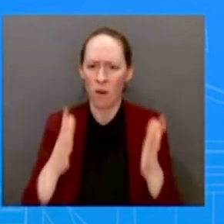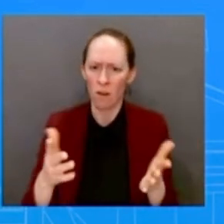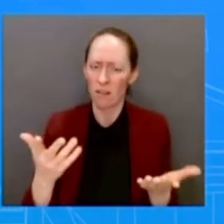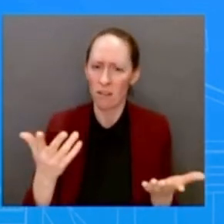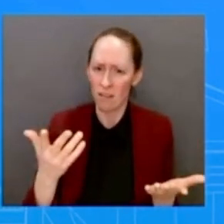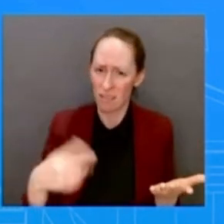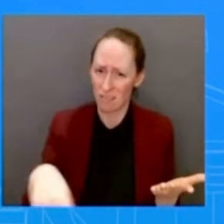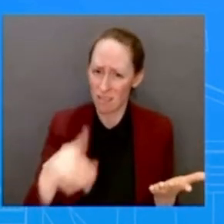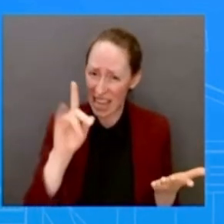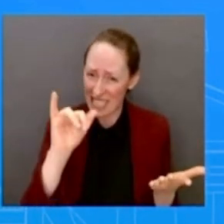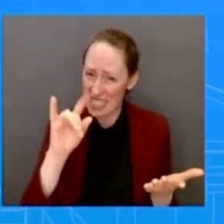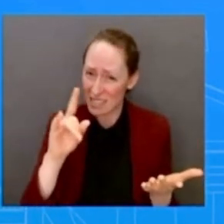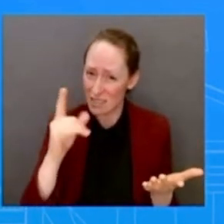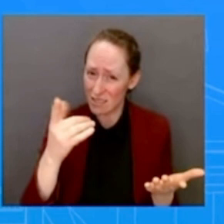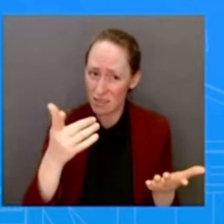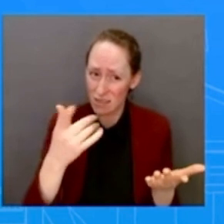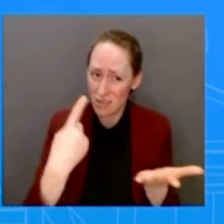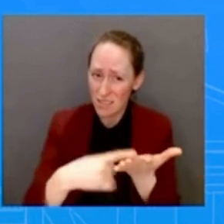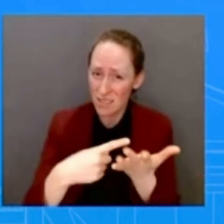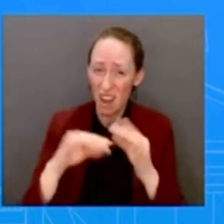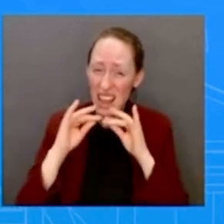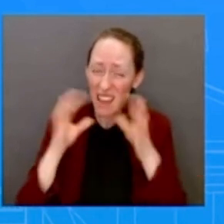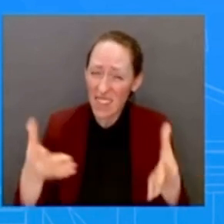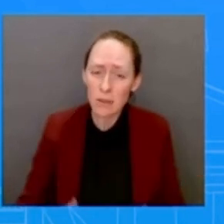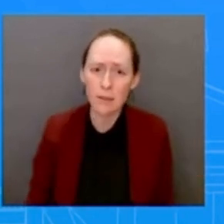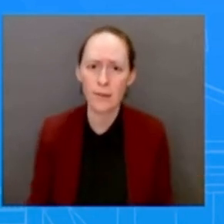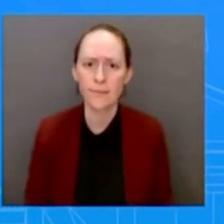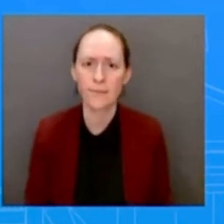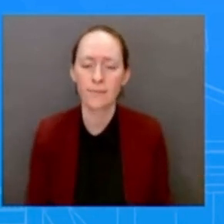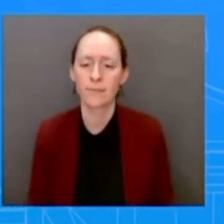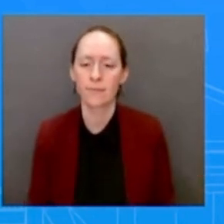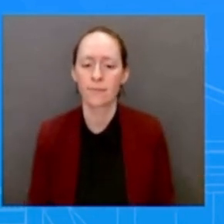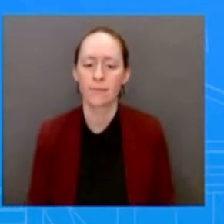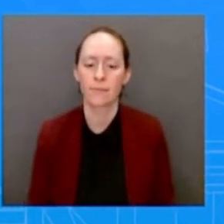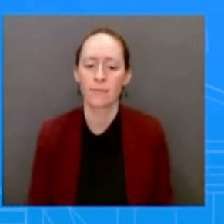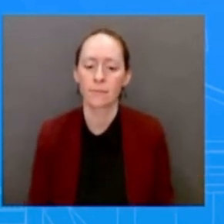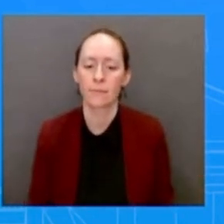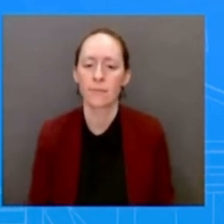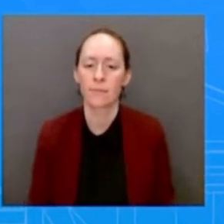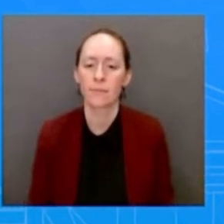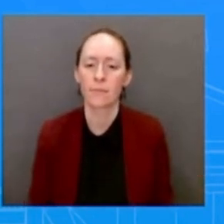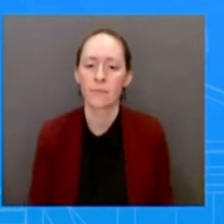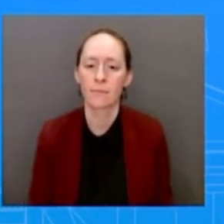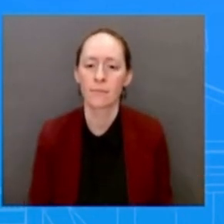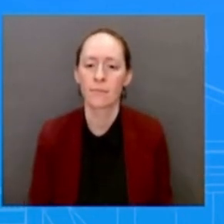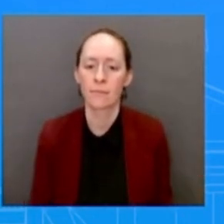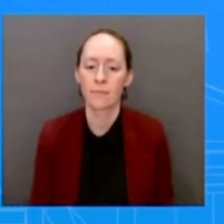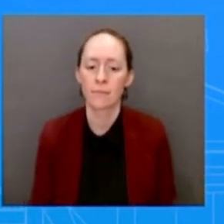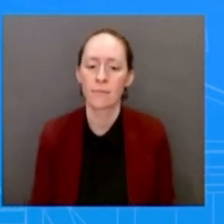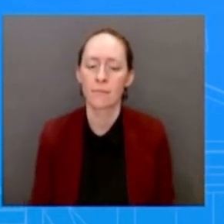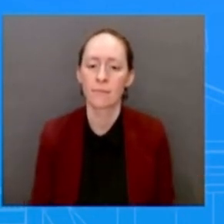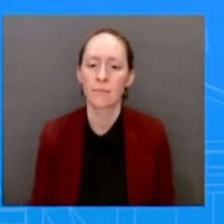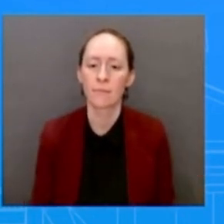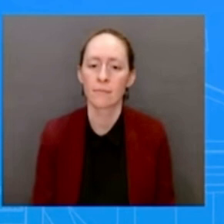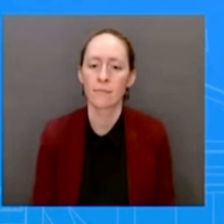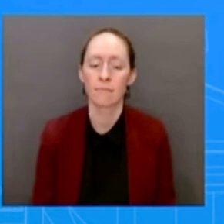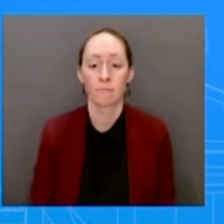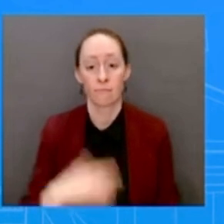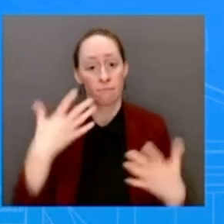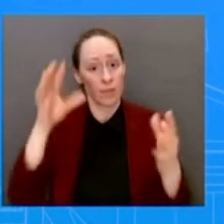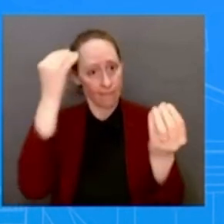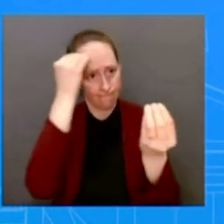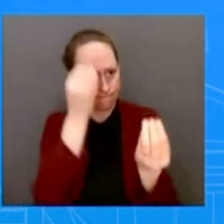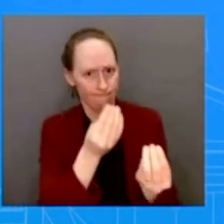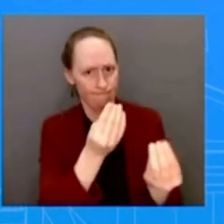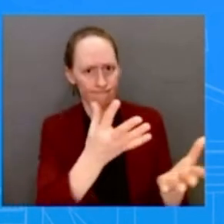notified the members at the House retreat, as you know, back, that was earlier this week, or it's still